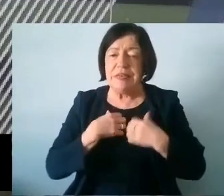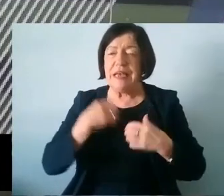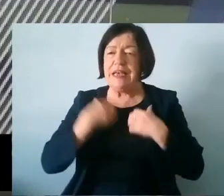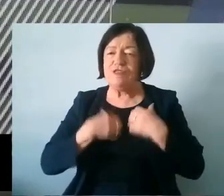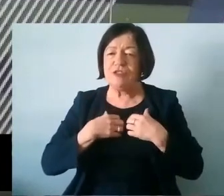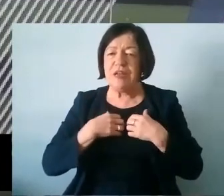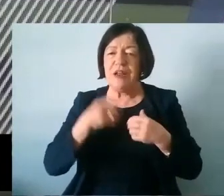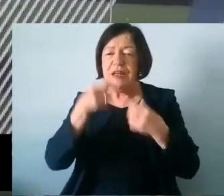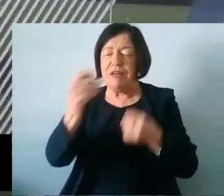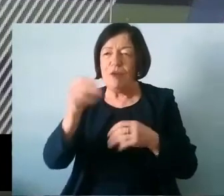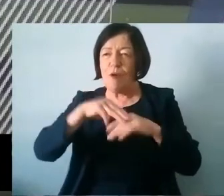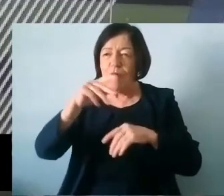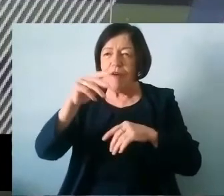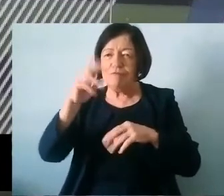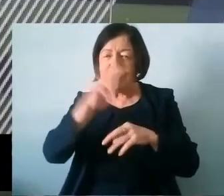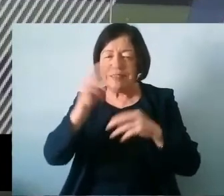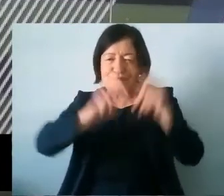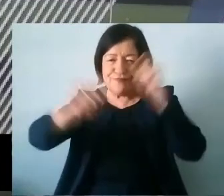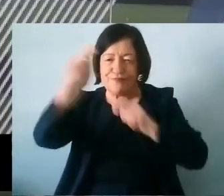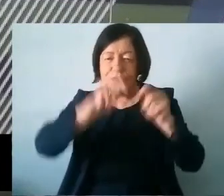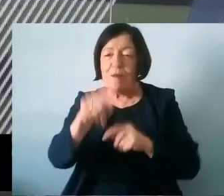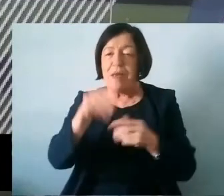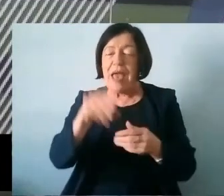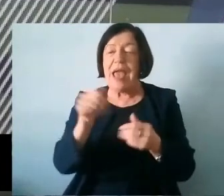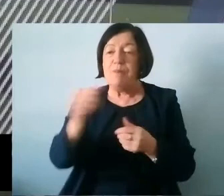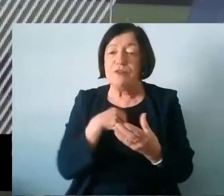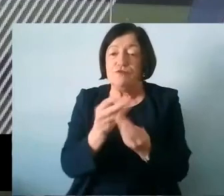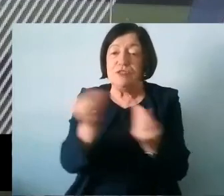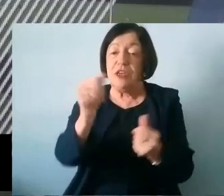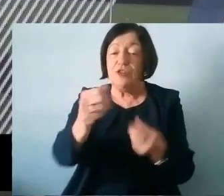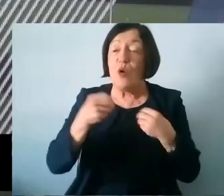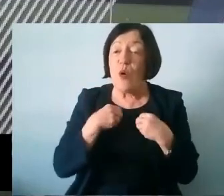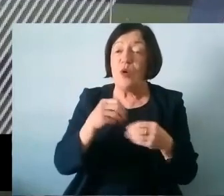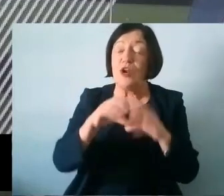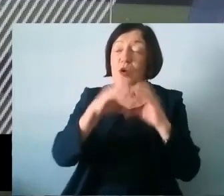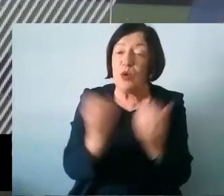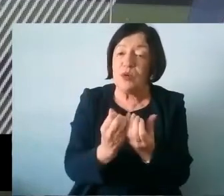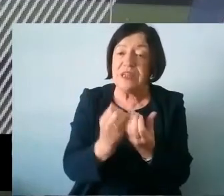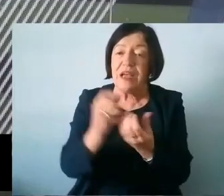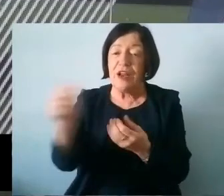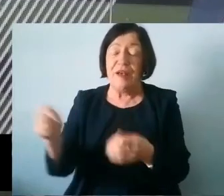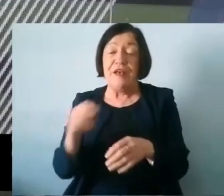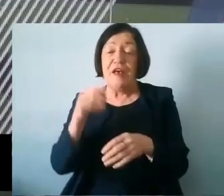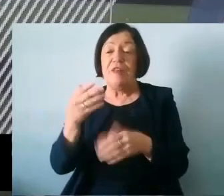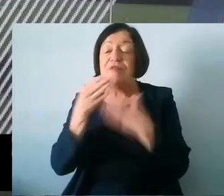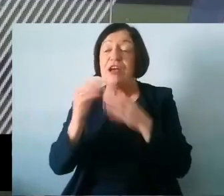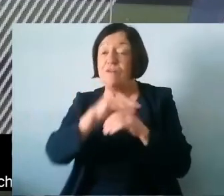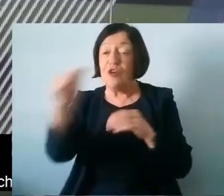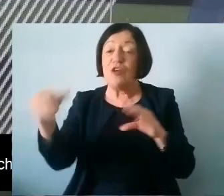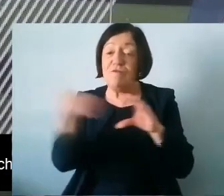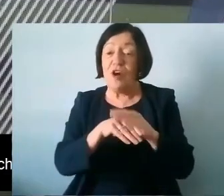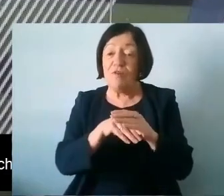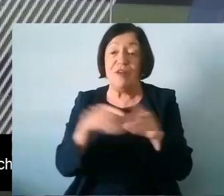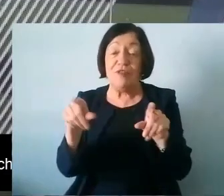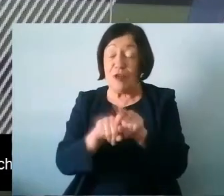uh food for thought on the issues that you might be able to address um in your own sphere and in your own communities thank you so much for your contributions throughout as well